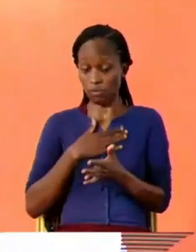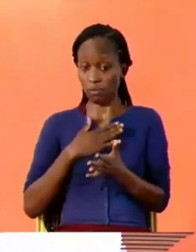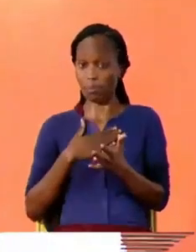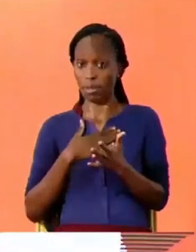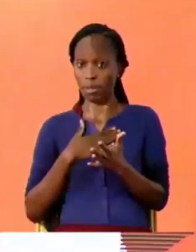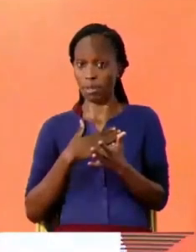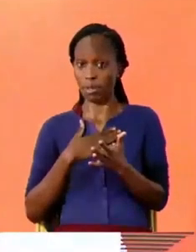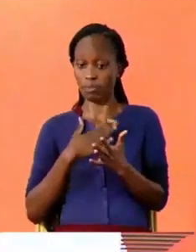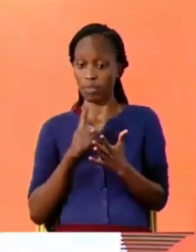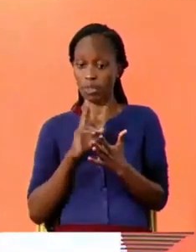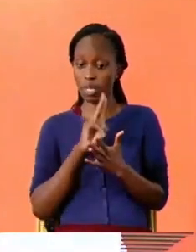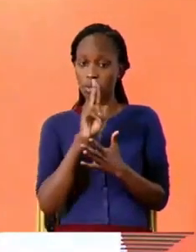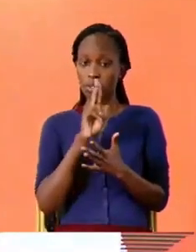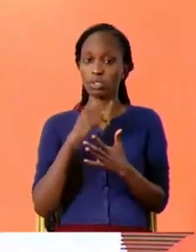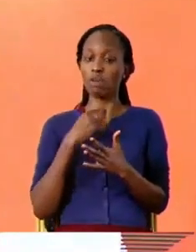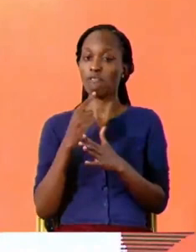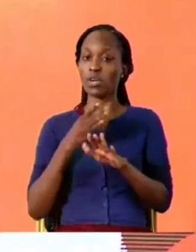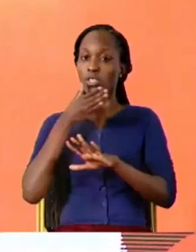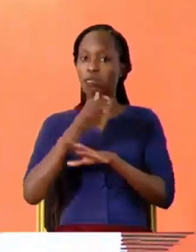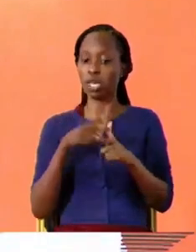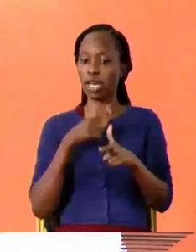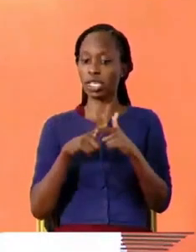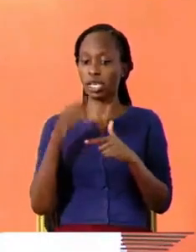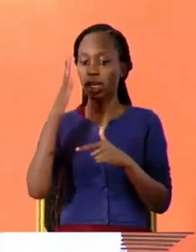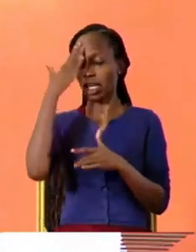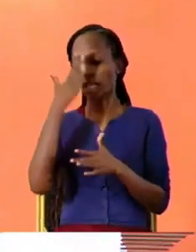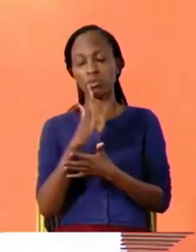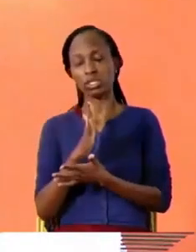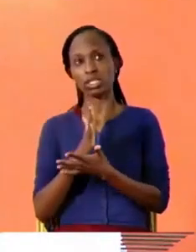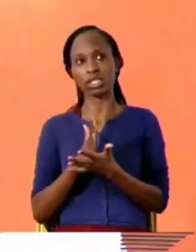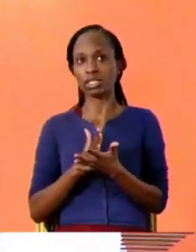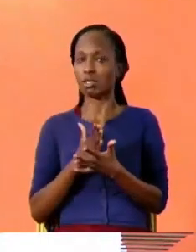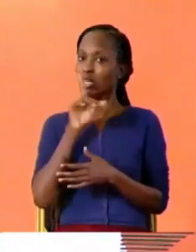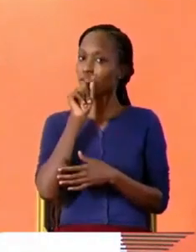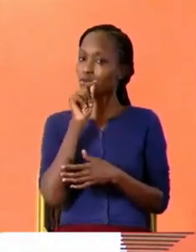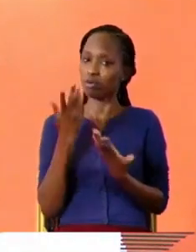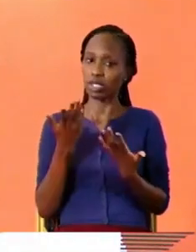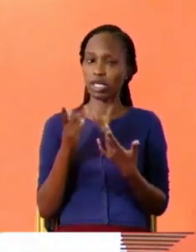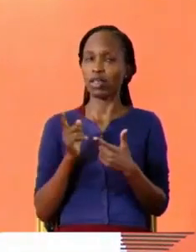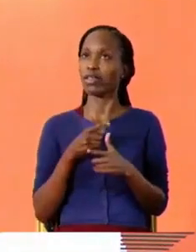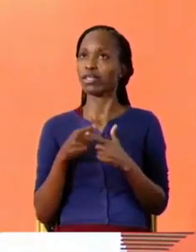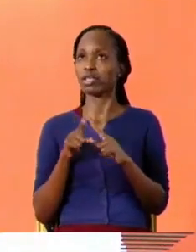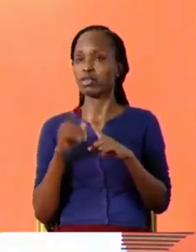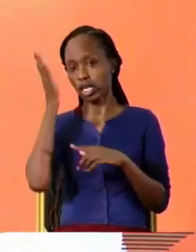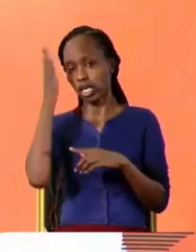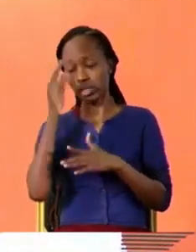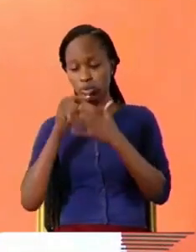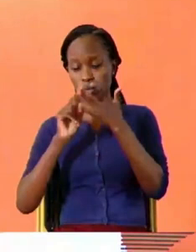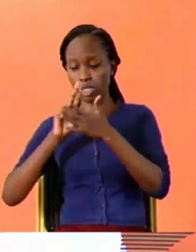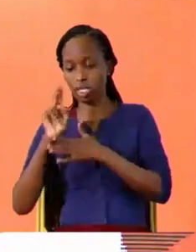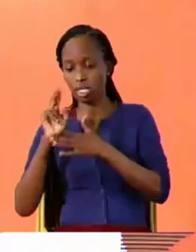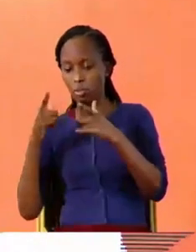using voice over I can pick up the latest tweets like I do and I can pick up you know my whatsapp messages